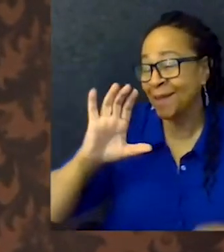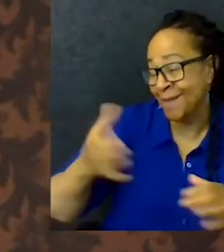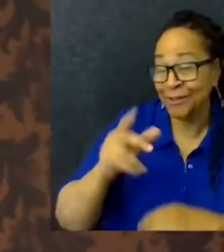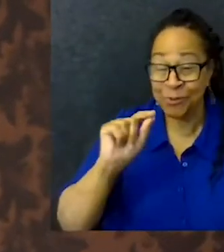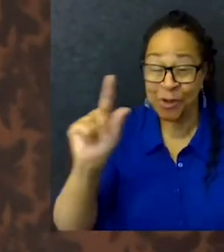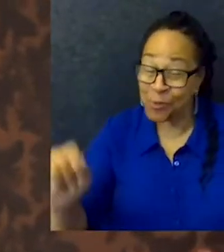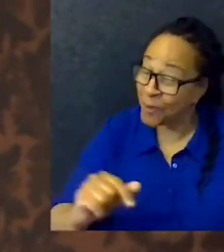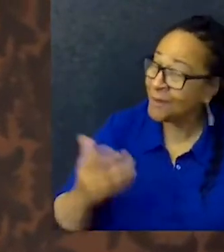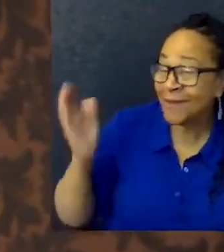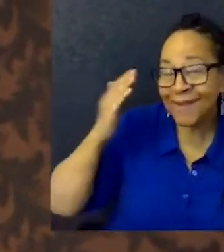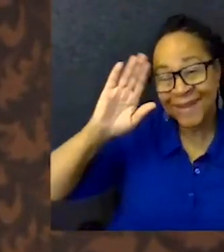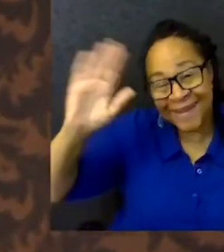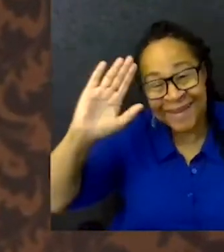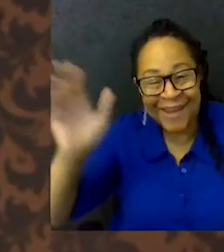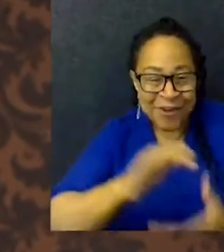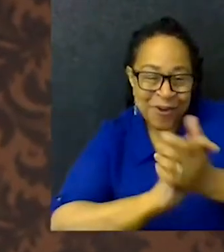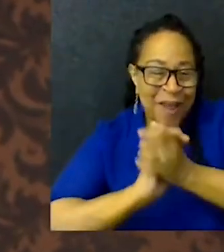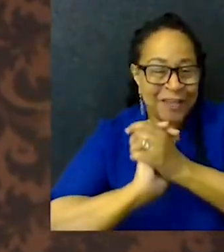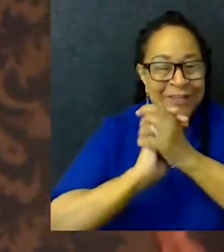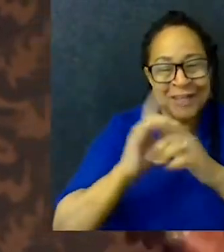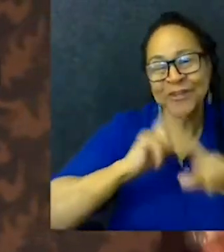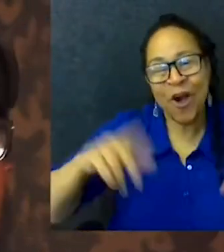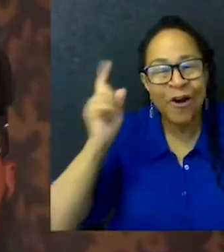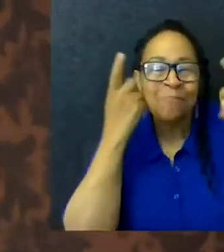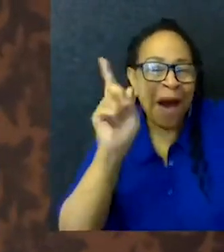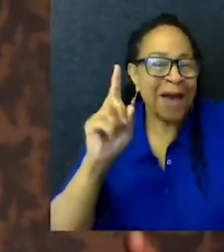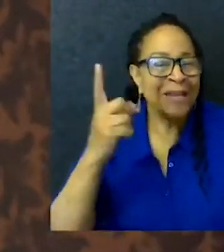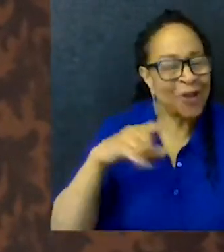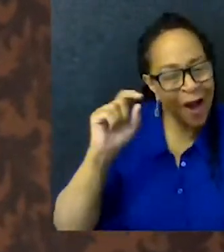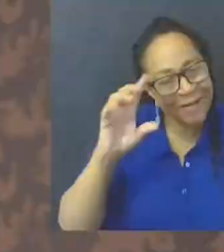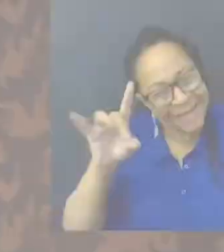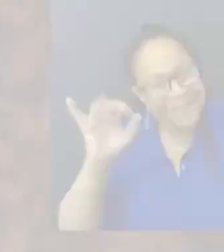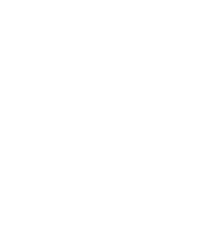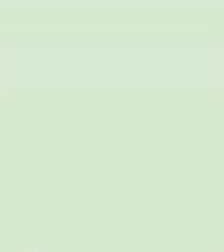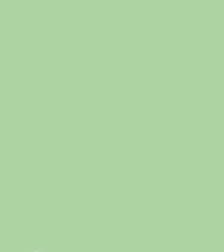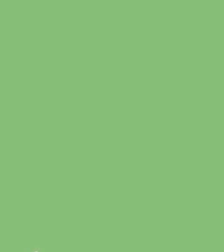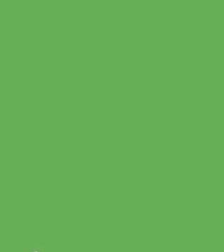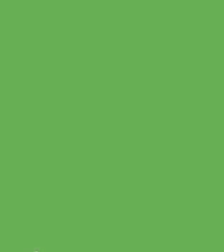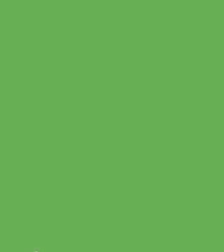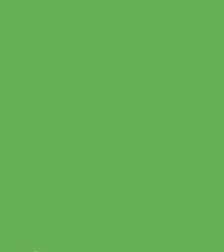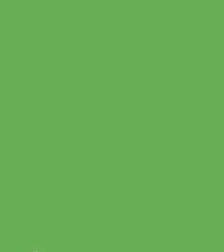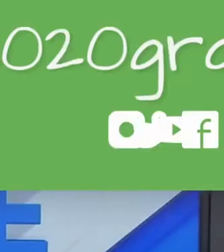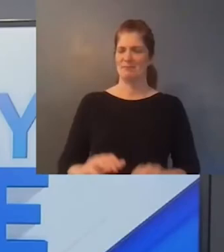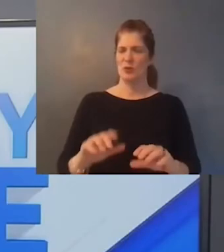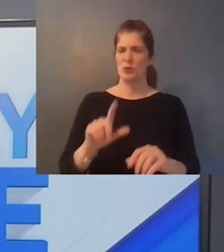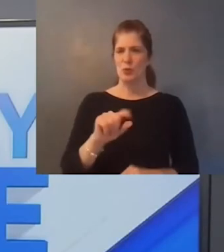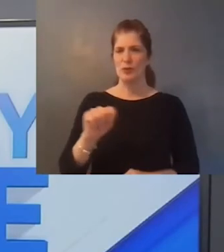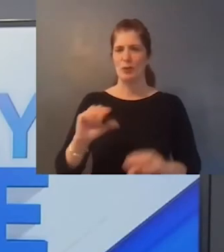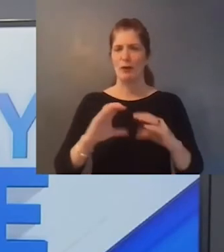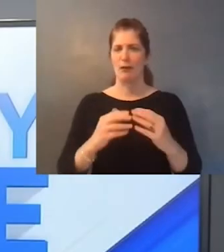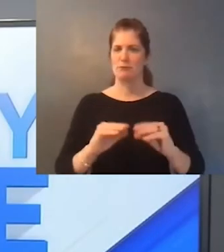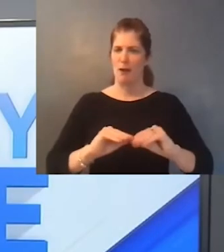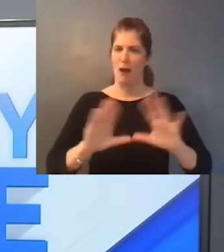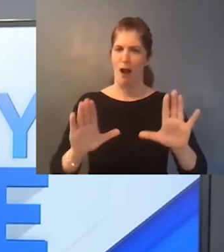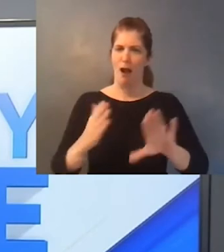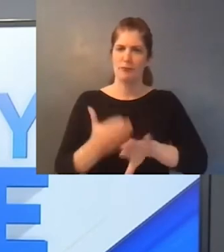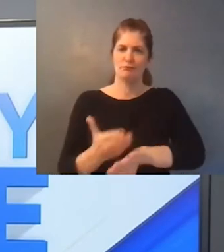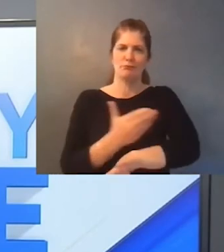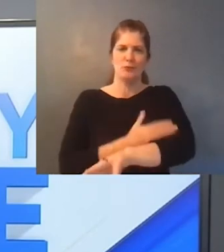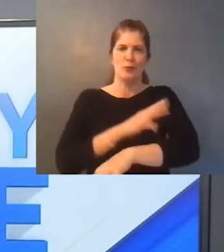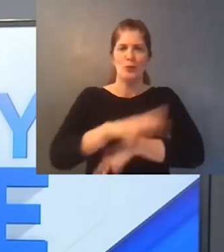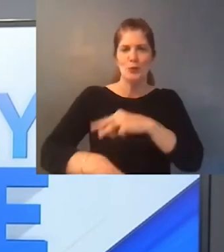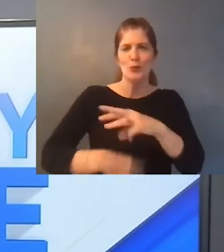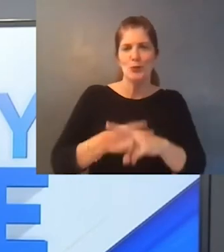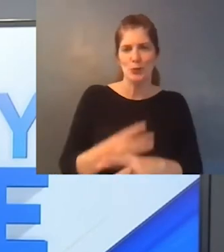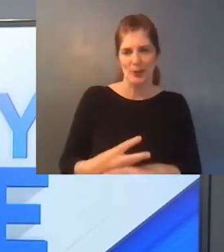Class of 2020, congratulations, y'all did it, y'all made it happen. It's easy to see the Class of 2020